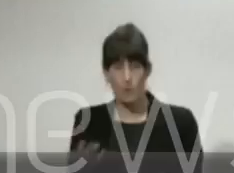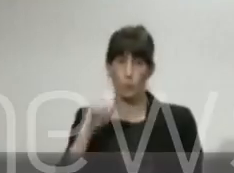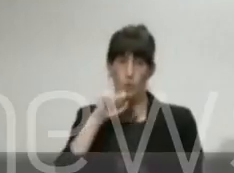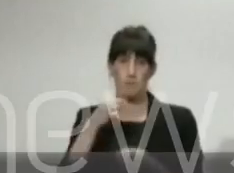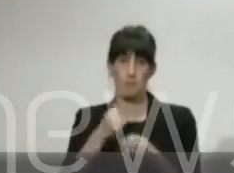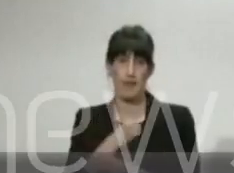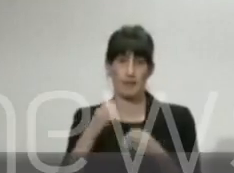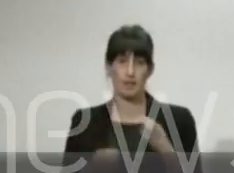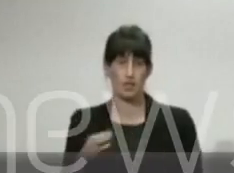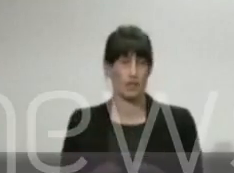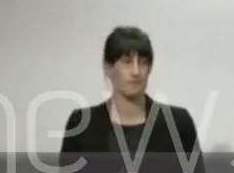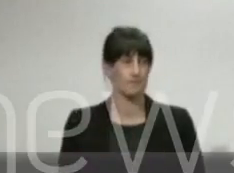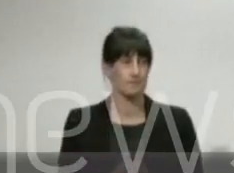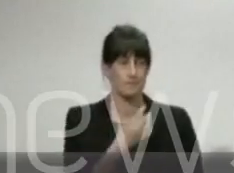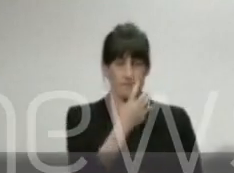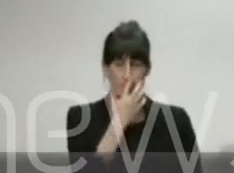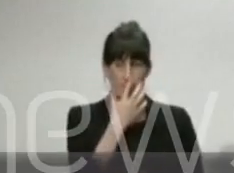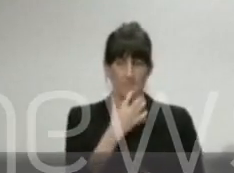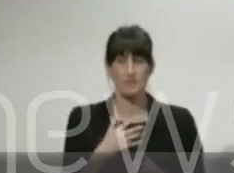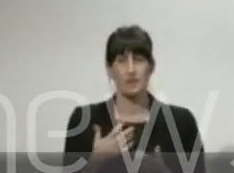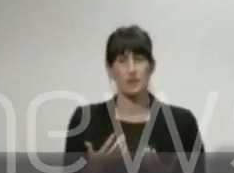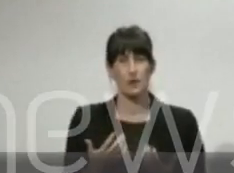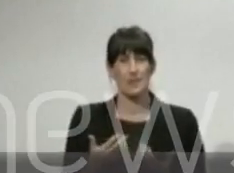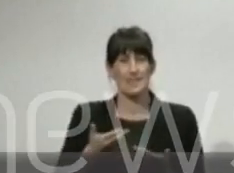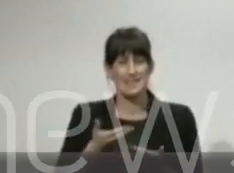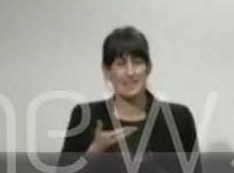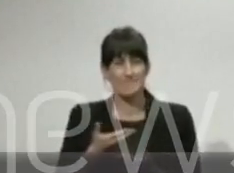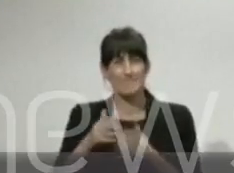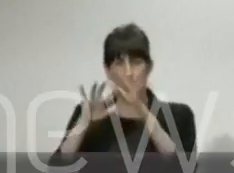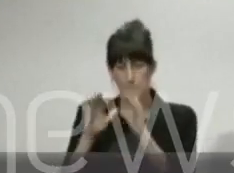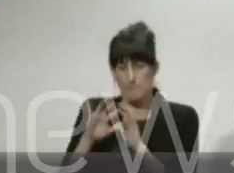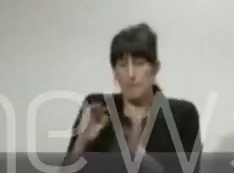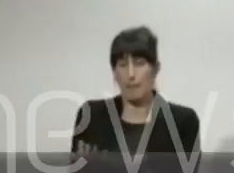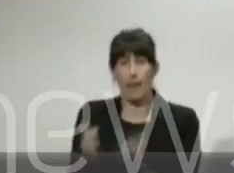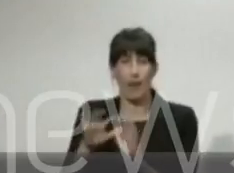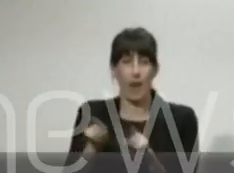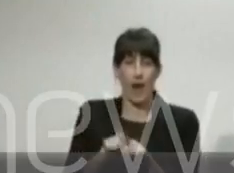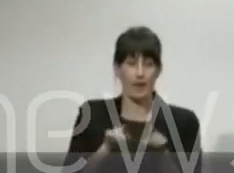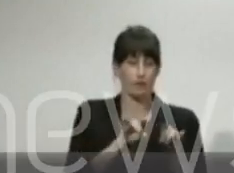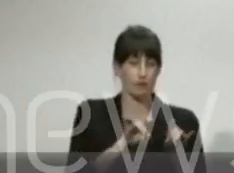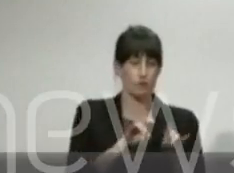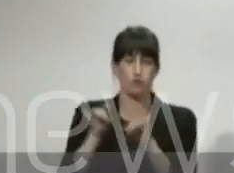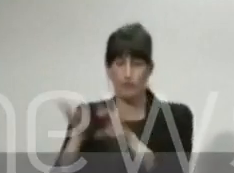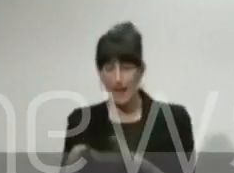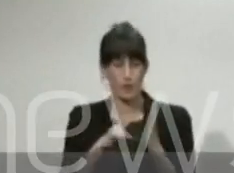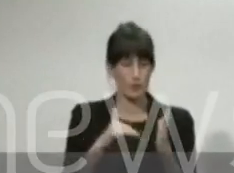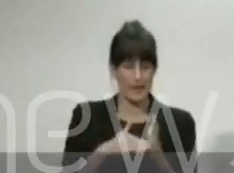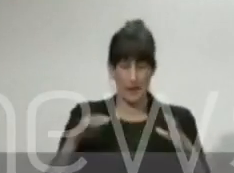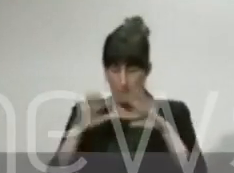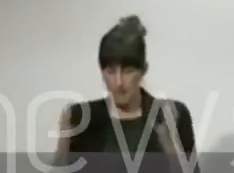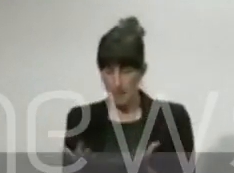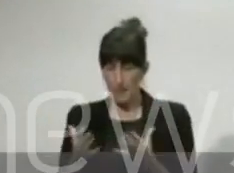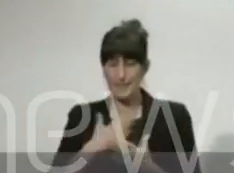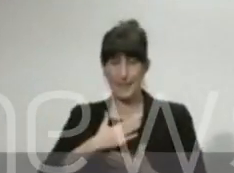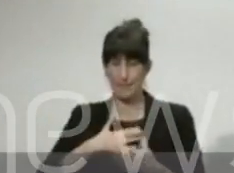discussing the possibility of having a bubble of sorts between us, a safe zone of travel, would be